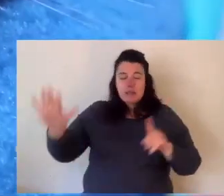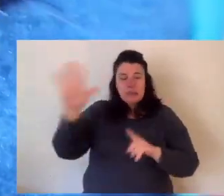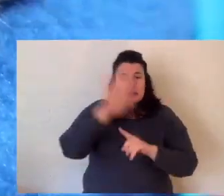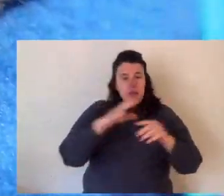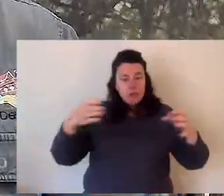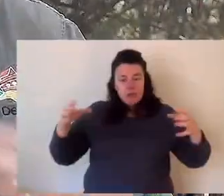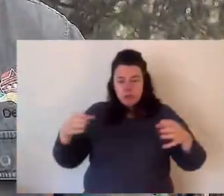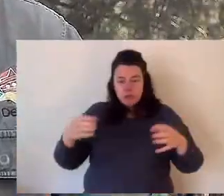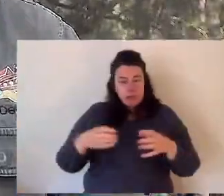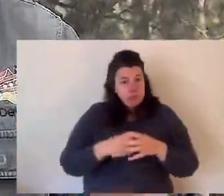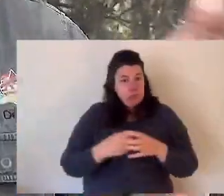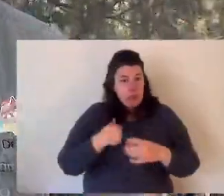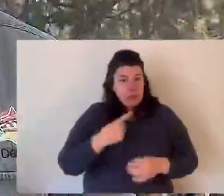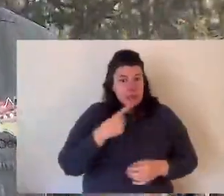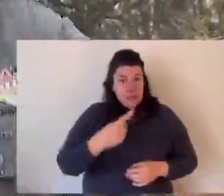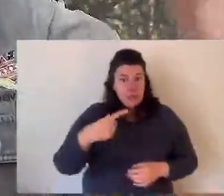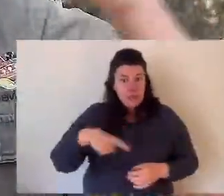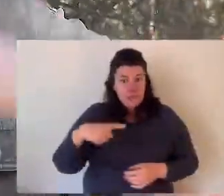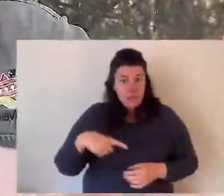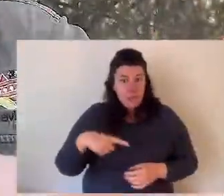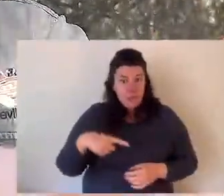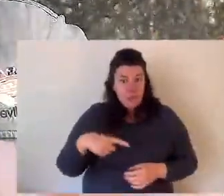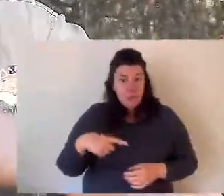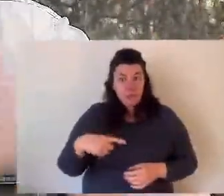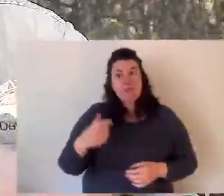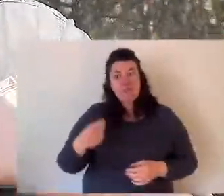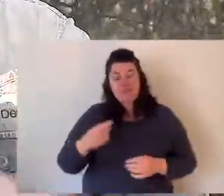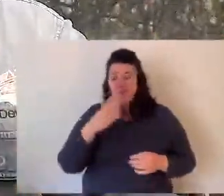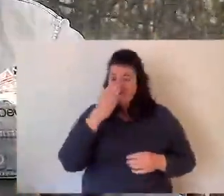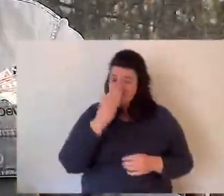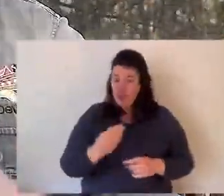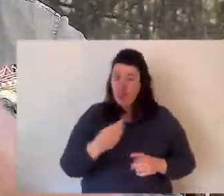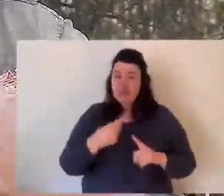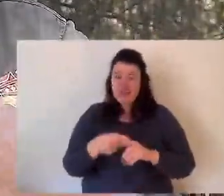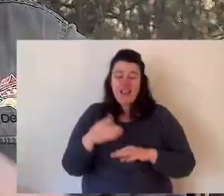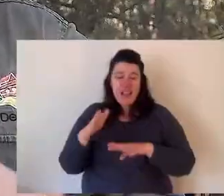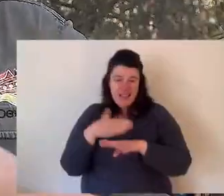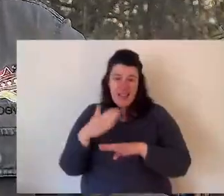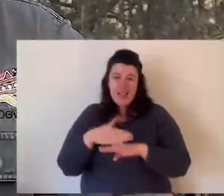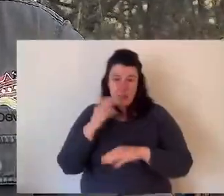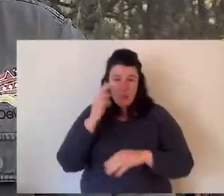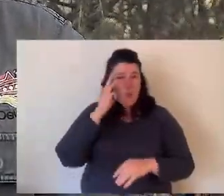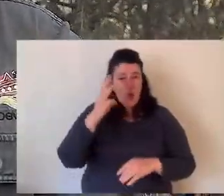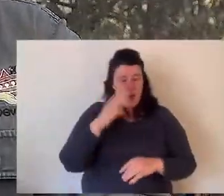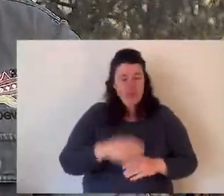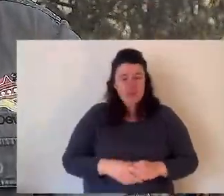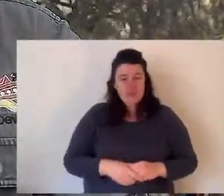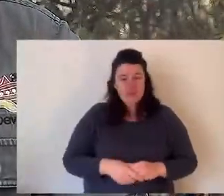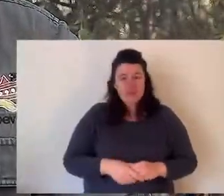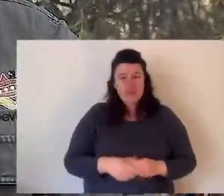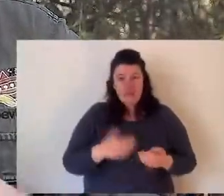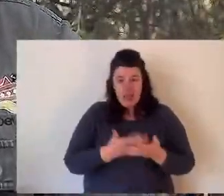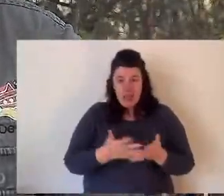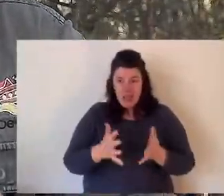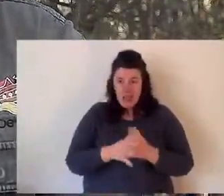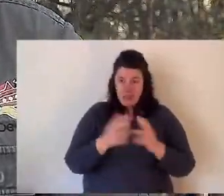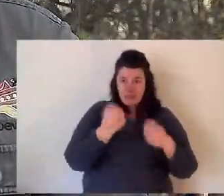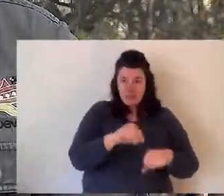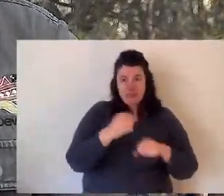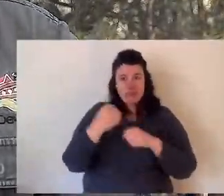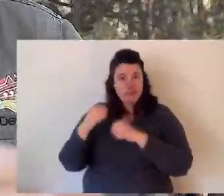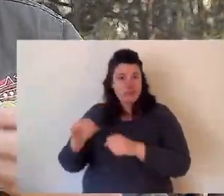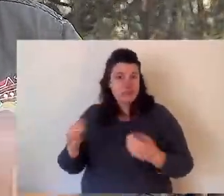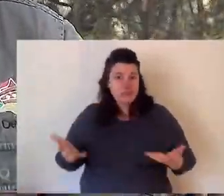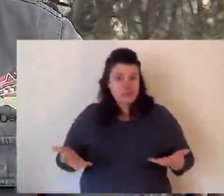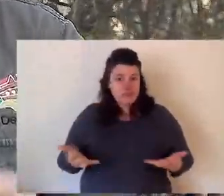bandicoots are in peril. Their populations are in decline. I mentioned earlier that's overwhelmingly because of the feral fox and the feral